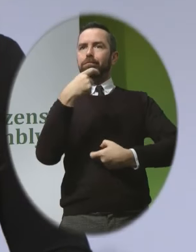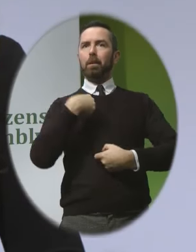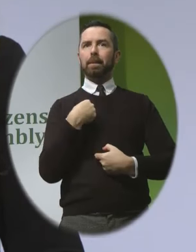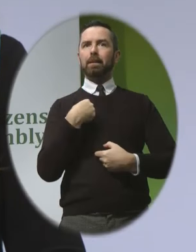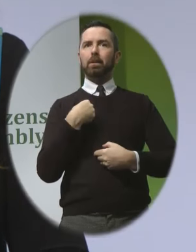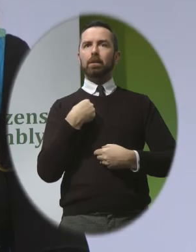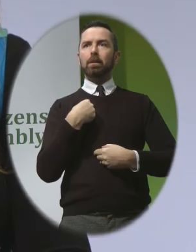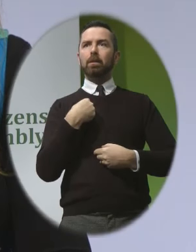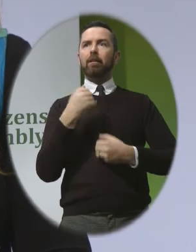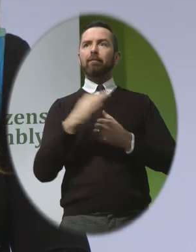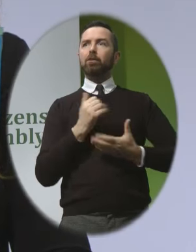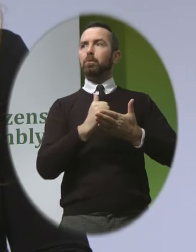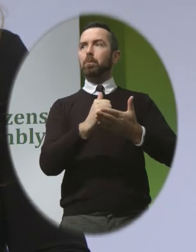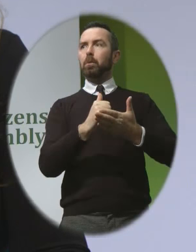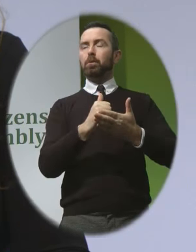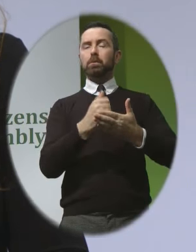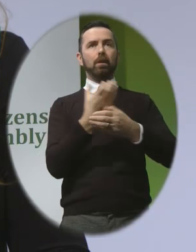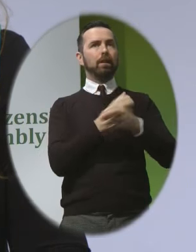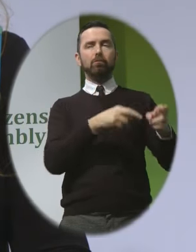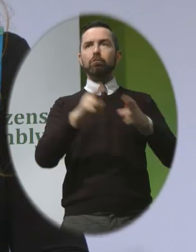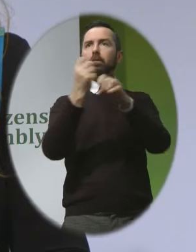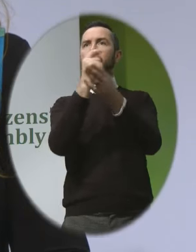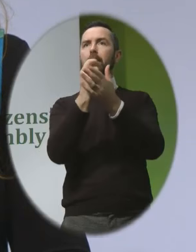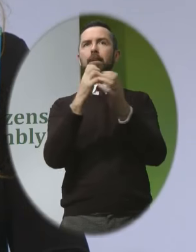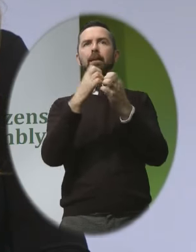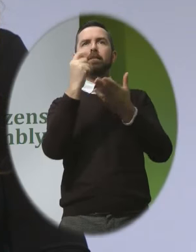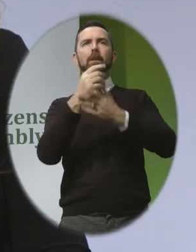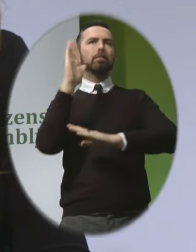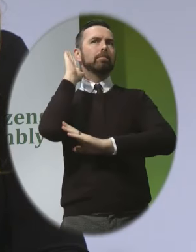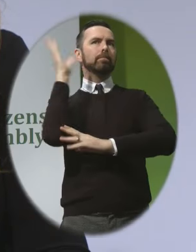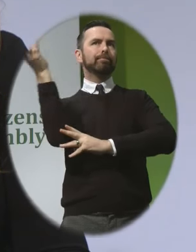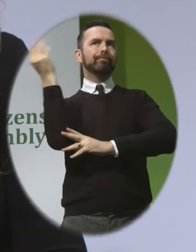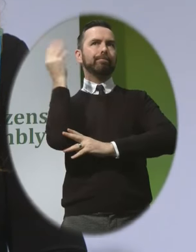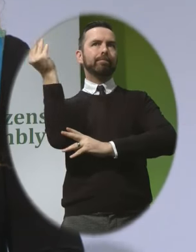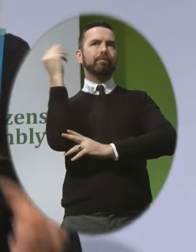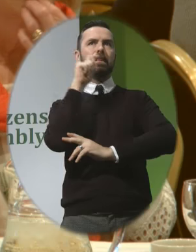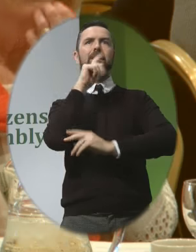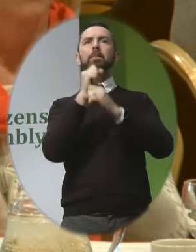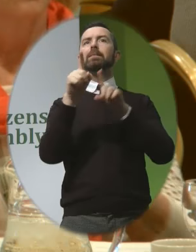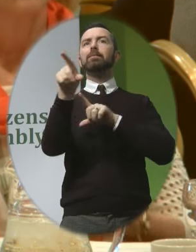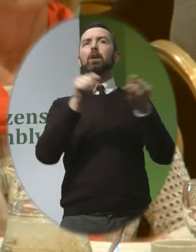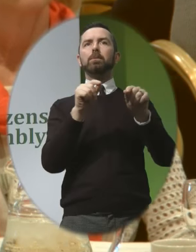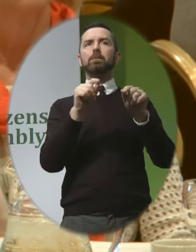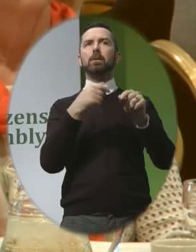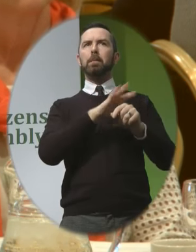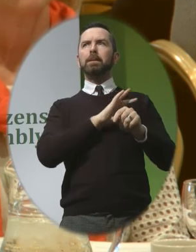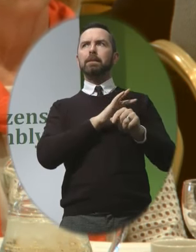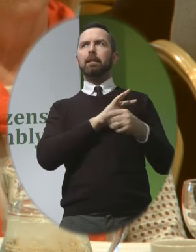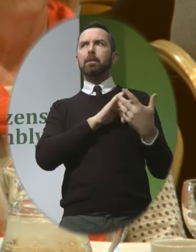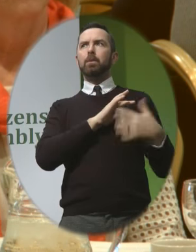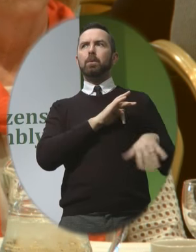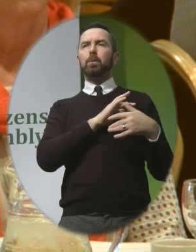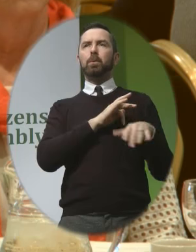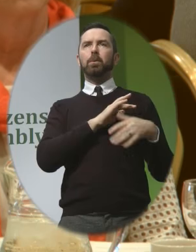listening ear continues to rise each time I listen to them and tell them about their options I make myself liable to